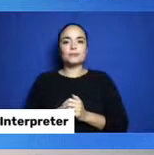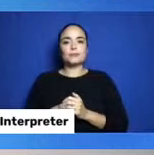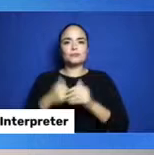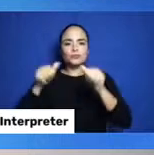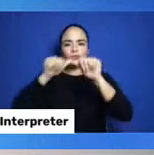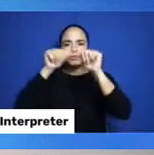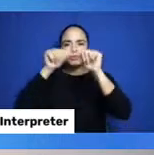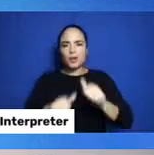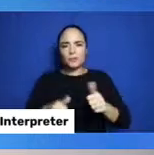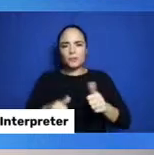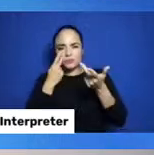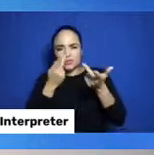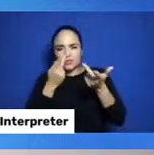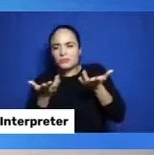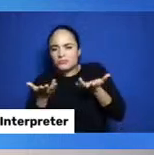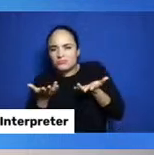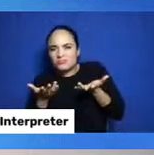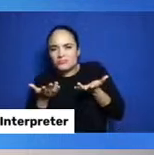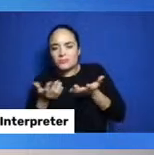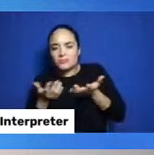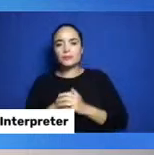What things do we notice?